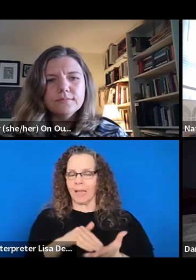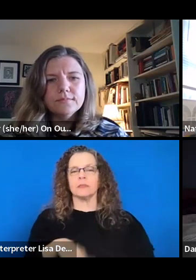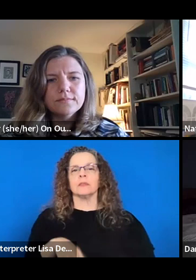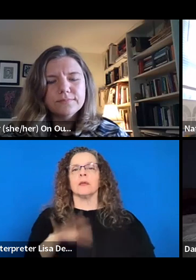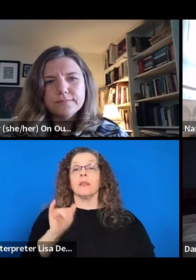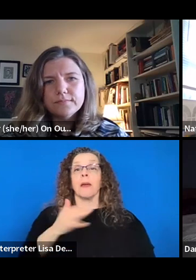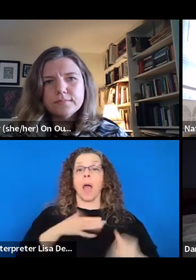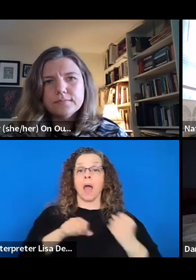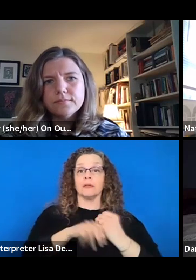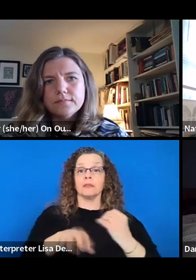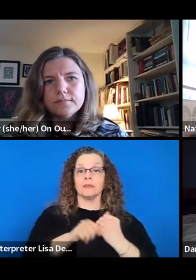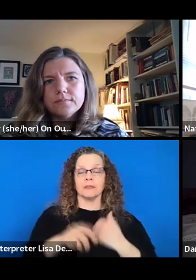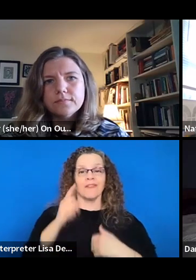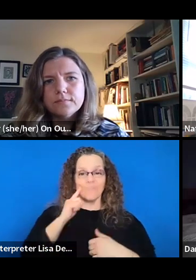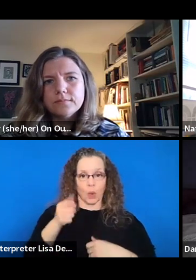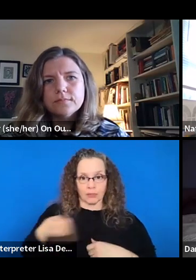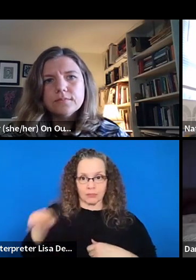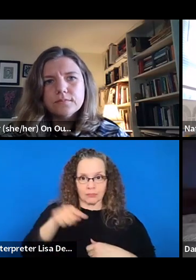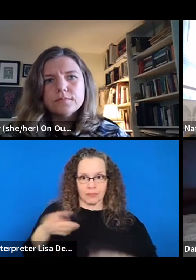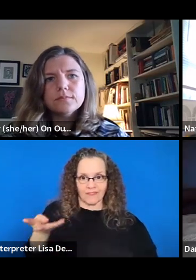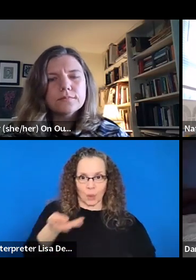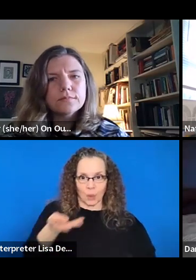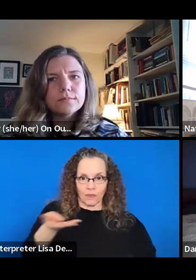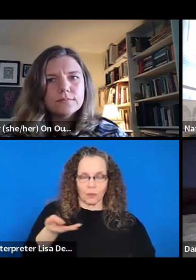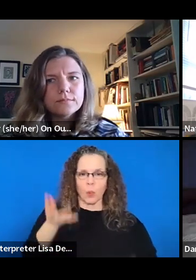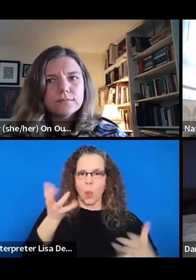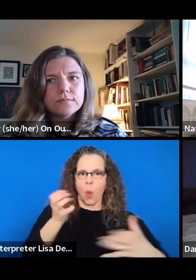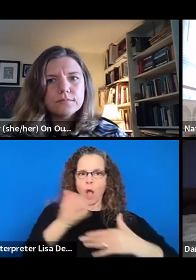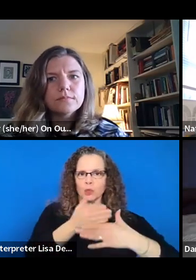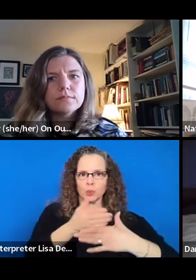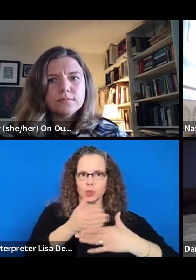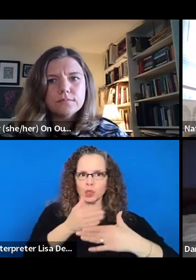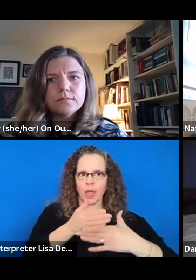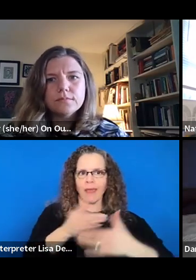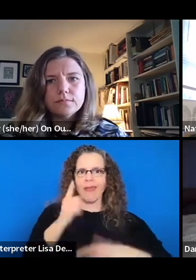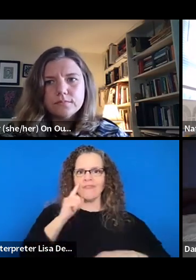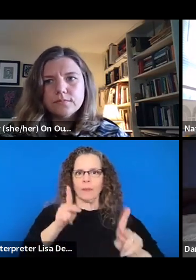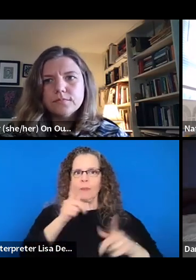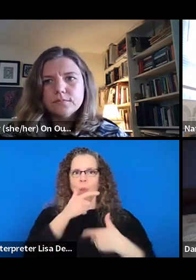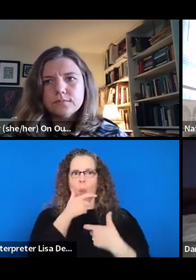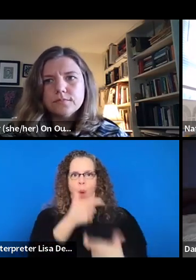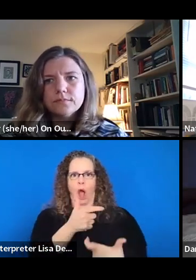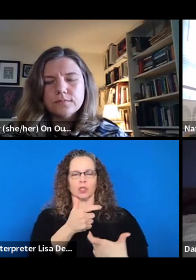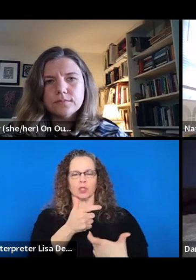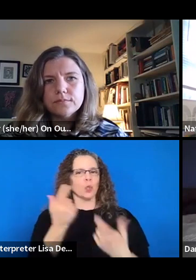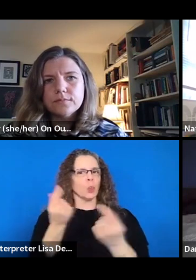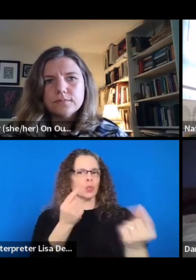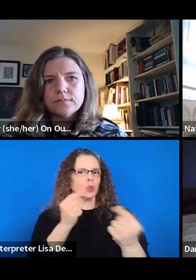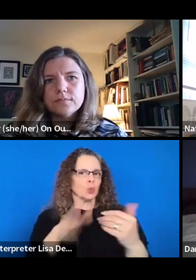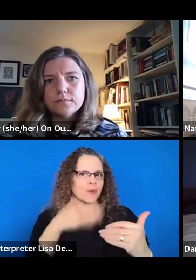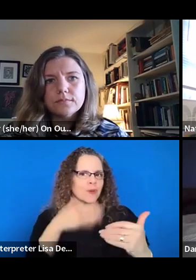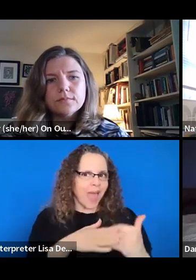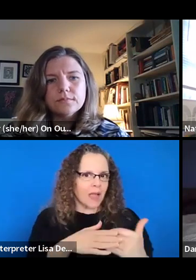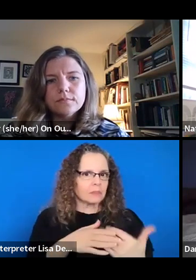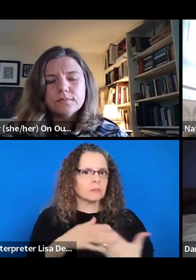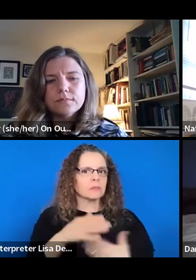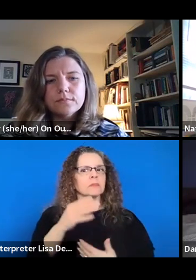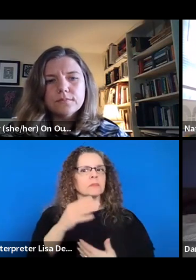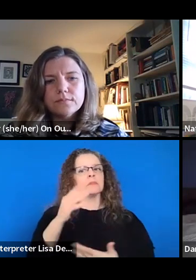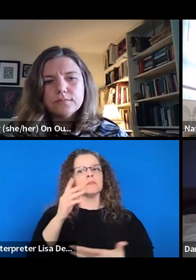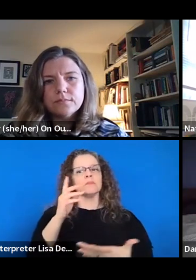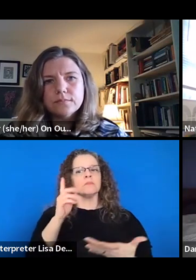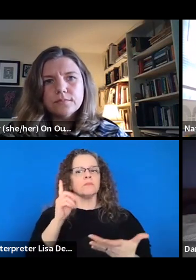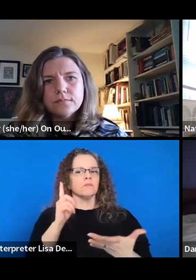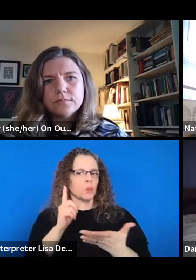folks. What do you want to share, um, with folks watching about where they can go next, what they should check out, um, to continue